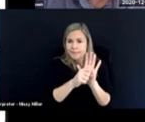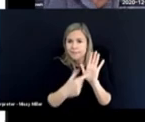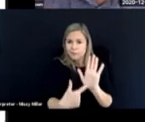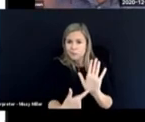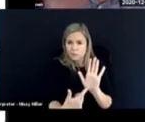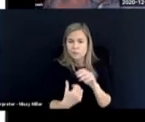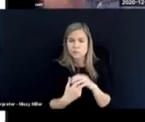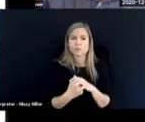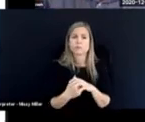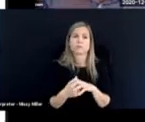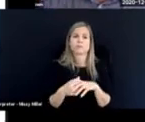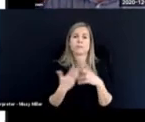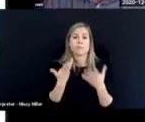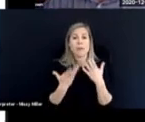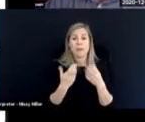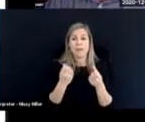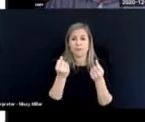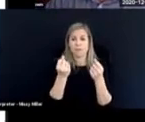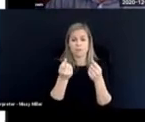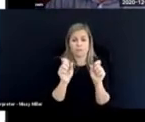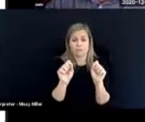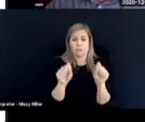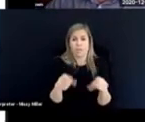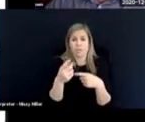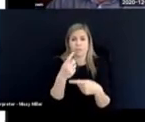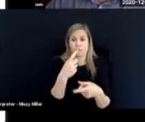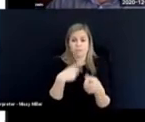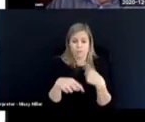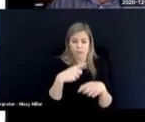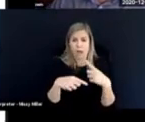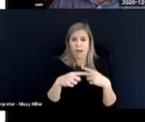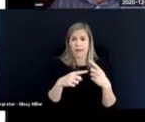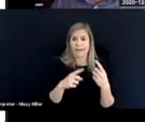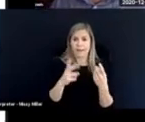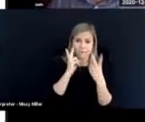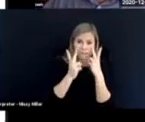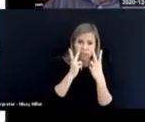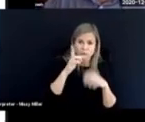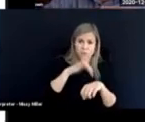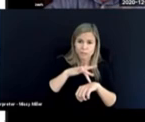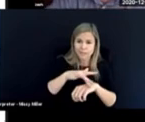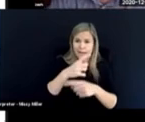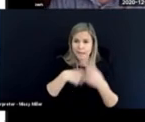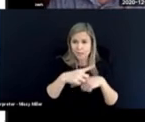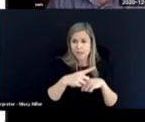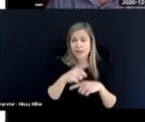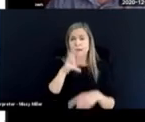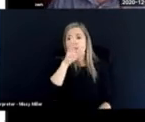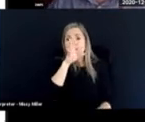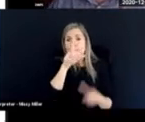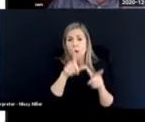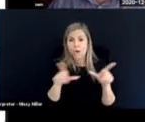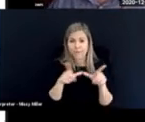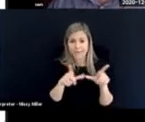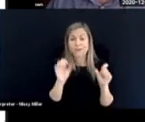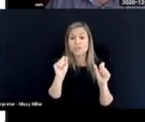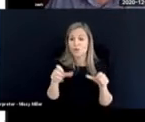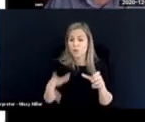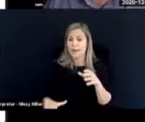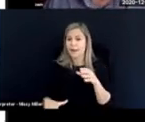symbols. Even if you are using visual sign or tactile sign or spoken language.